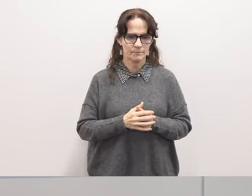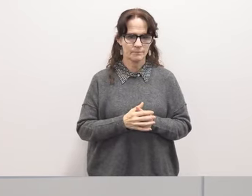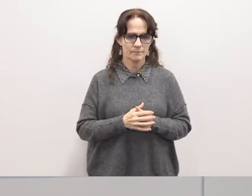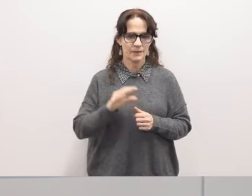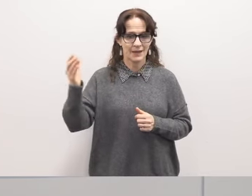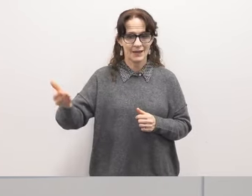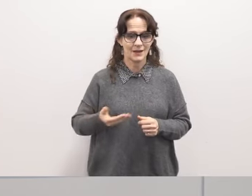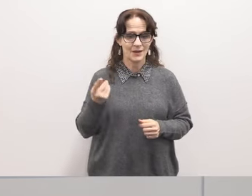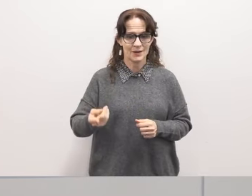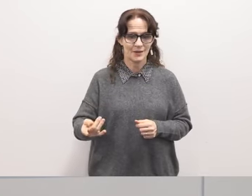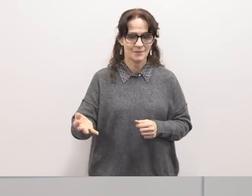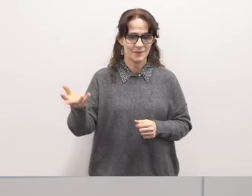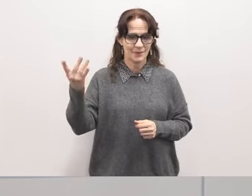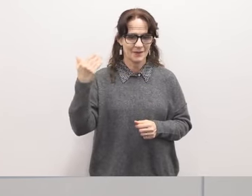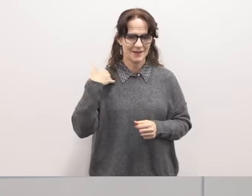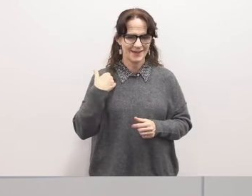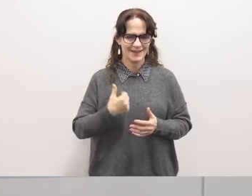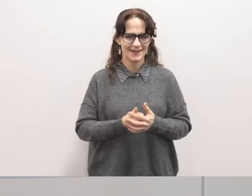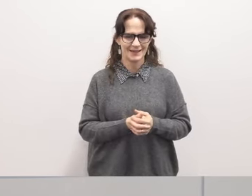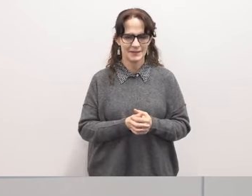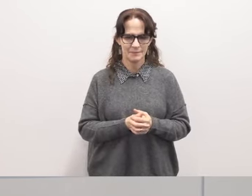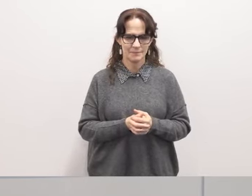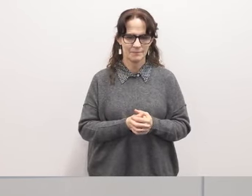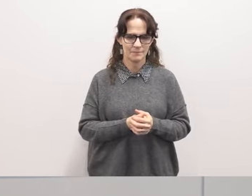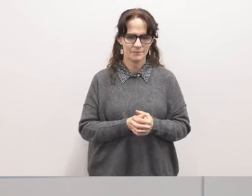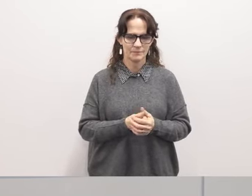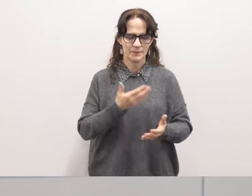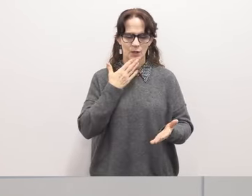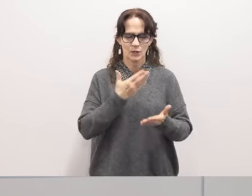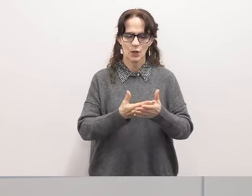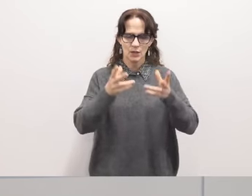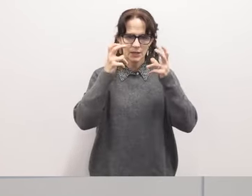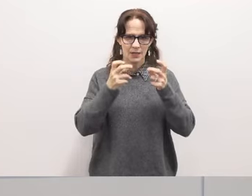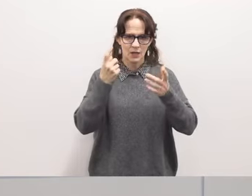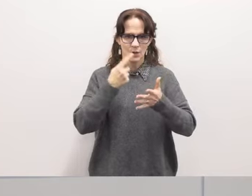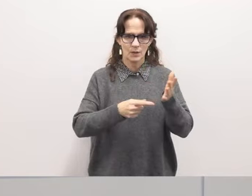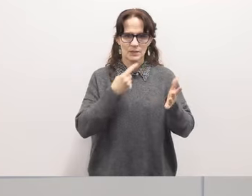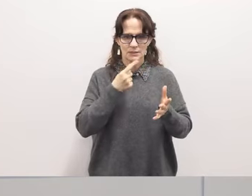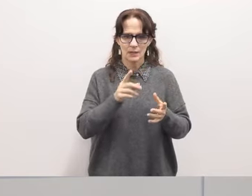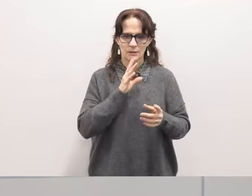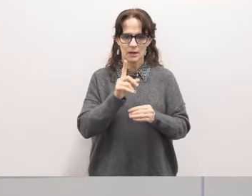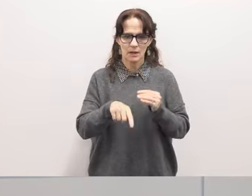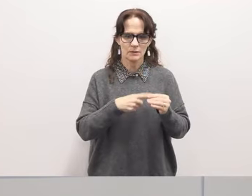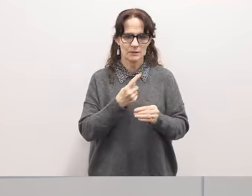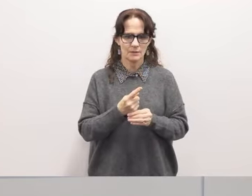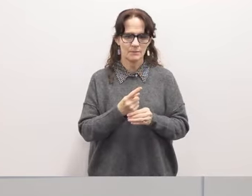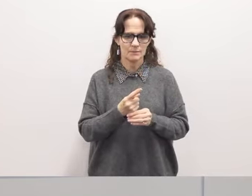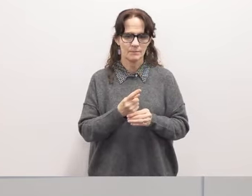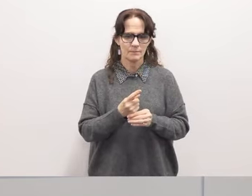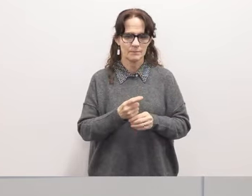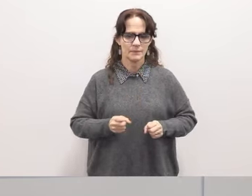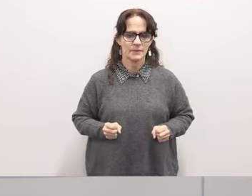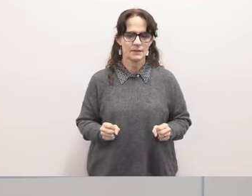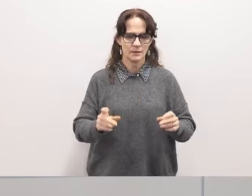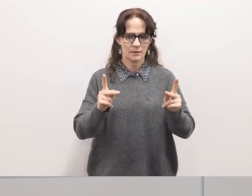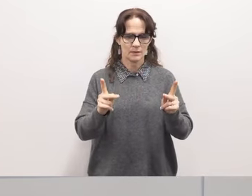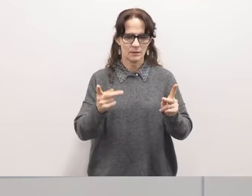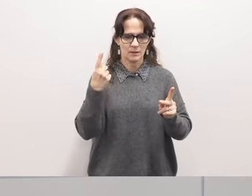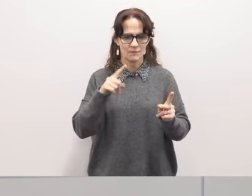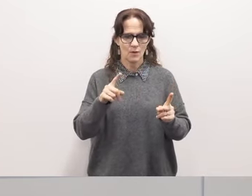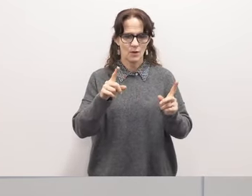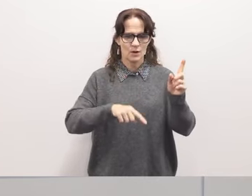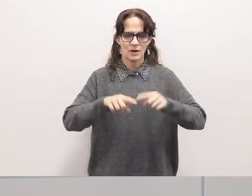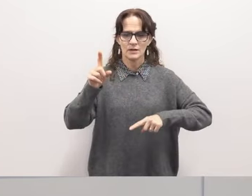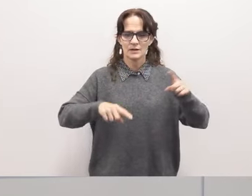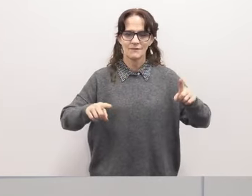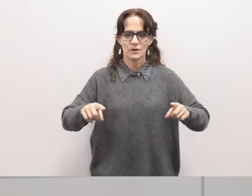hired him a while ago so uh it was good to hear what he said and what he talked about was opportunities for diverse